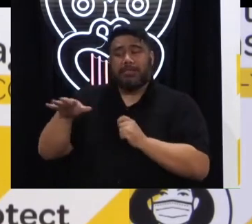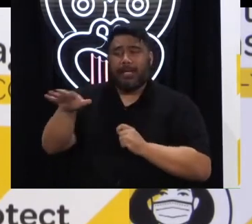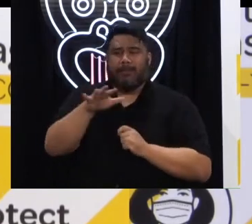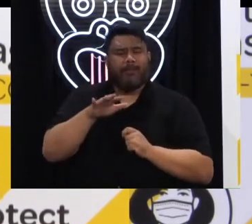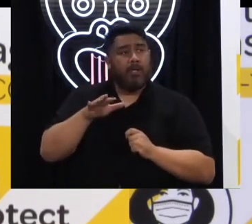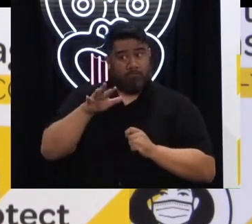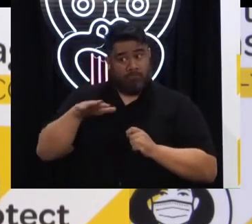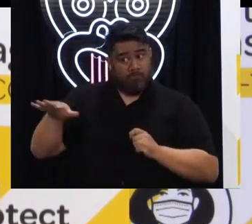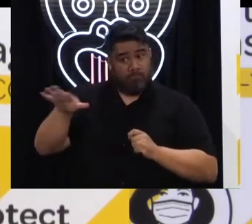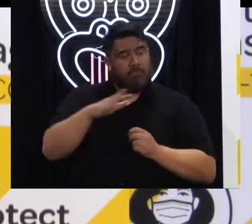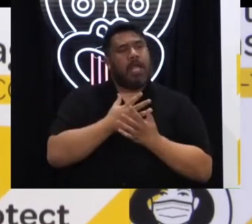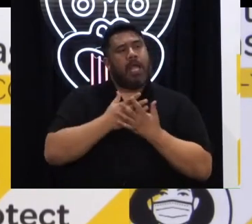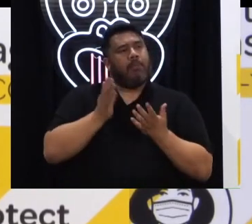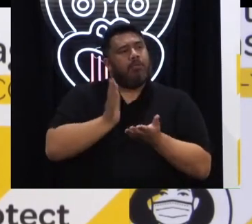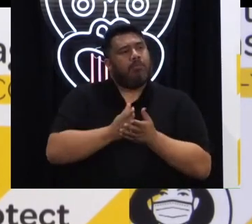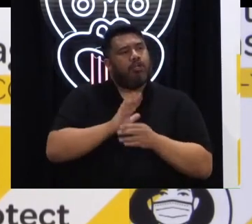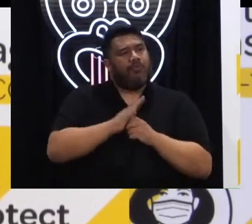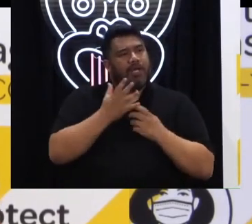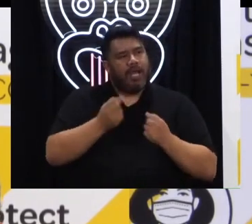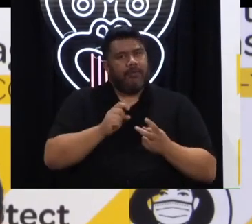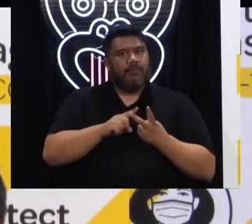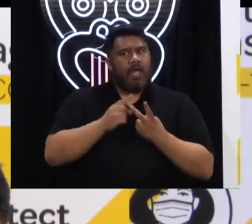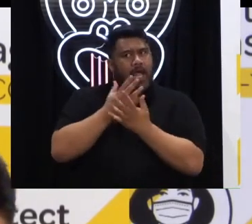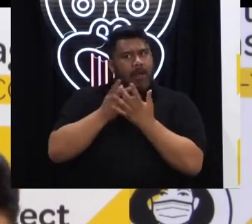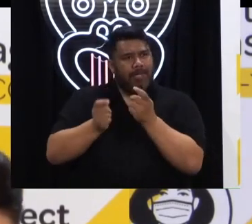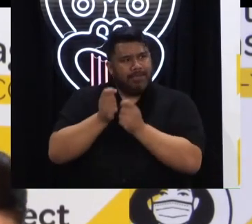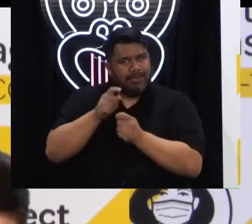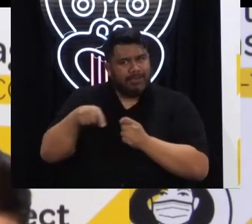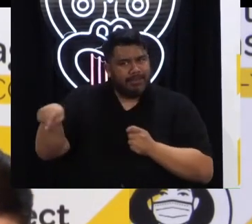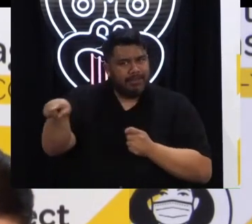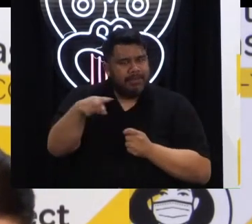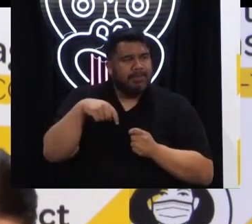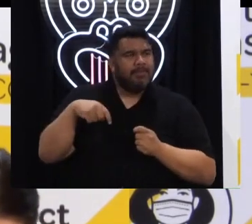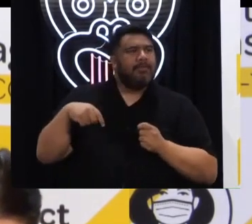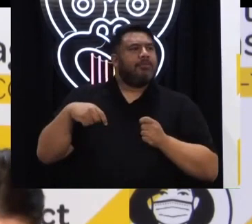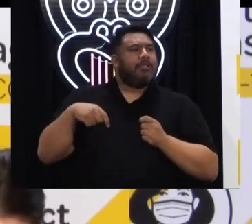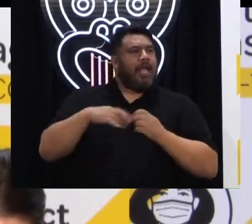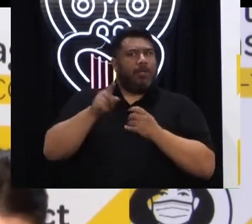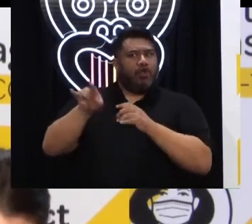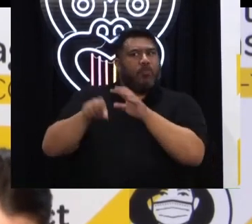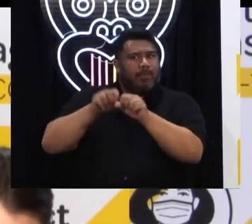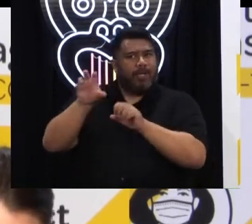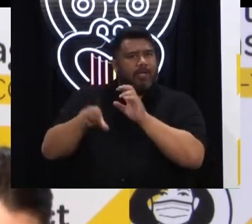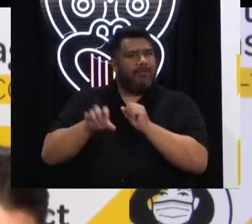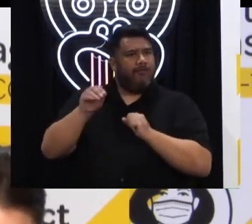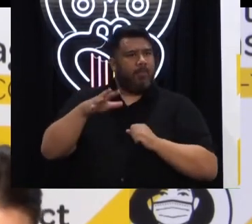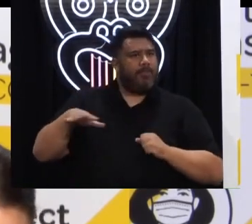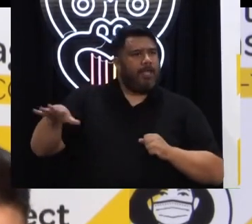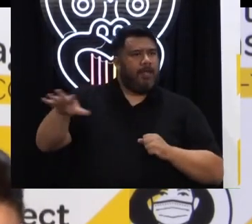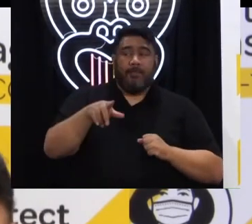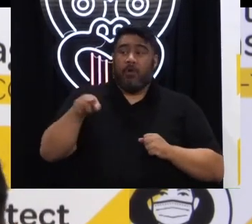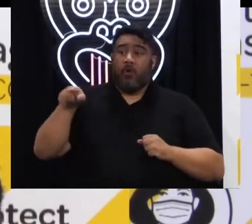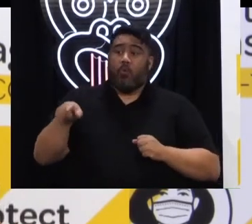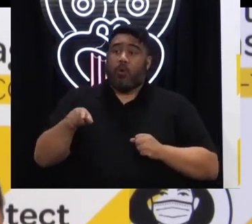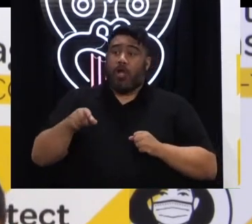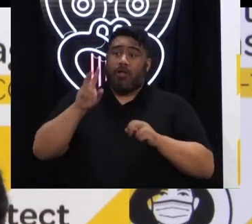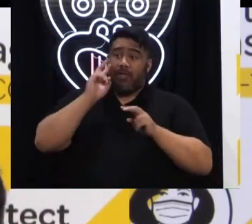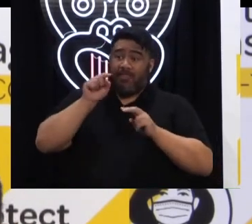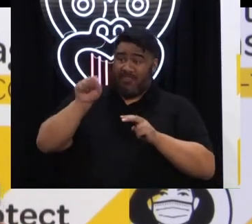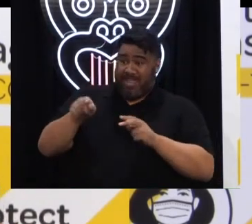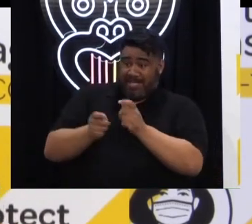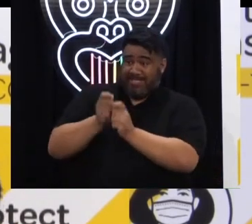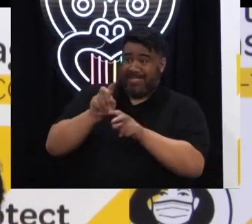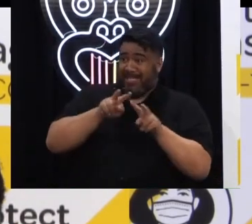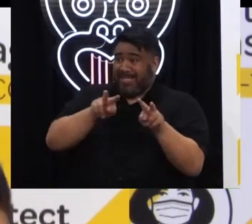mix of that, like contact tracing versus testing, and how many have been picked up specifically? So surveillance testing hasn't produced